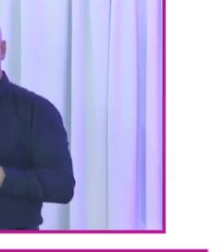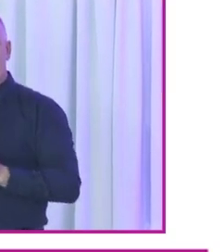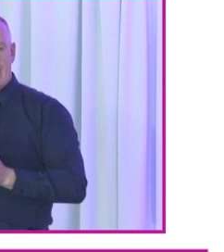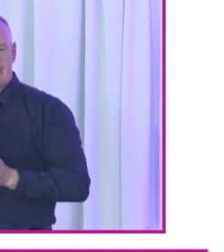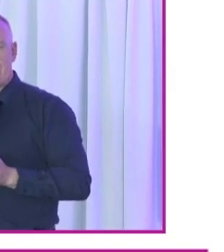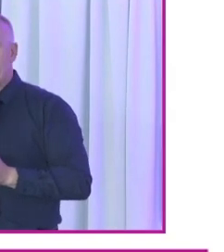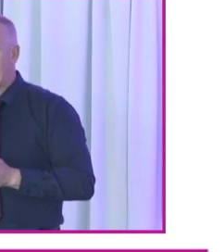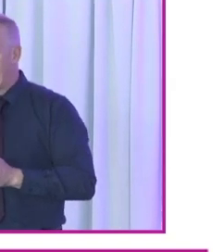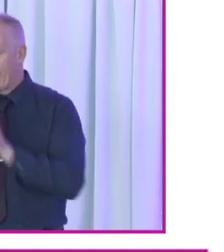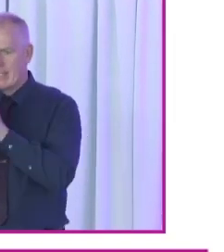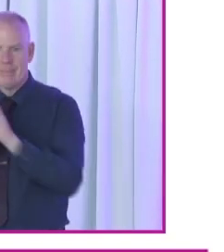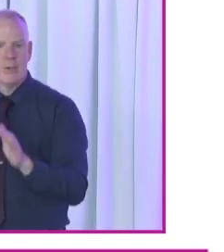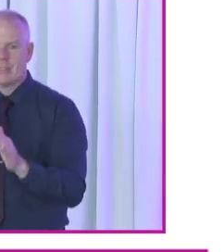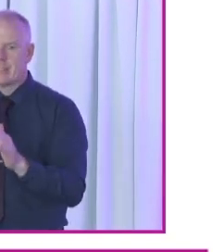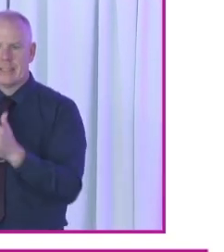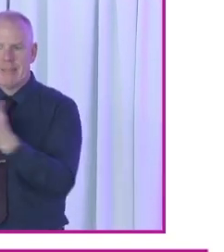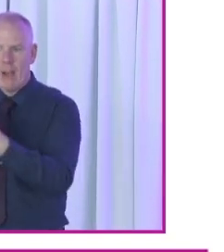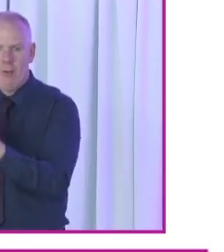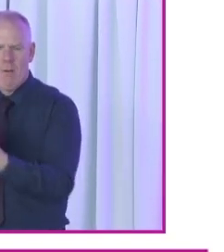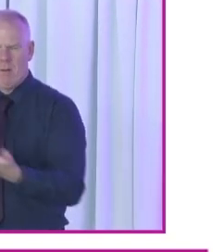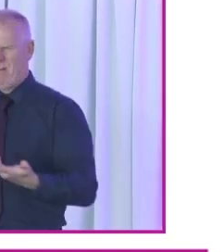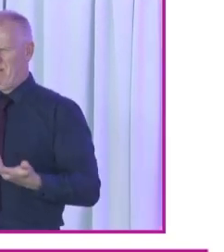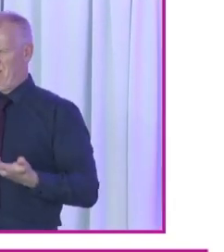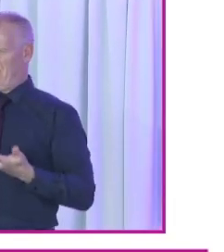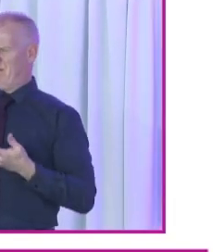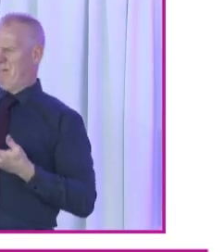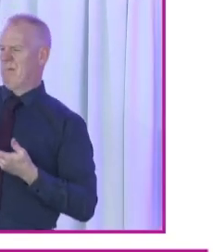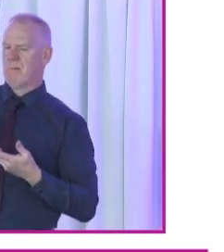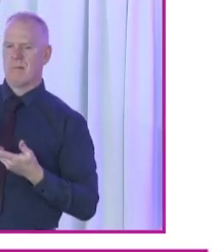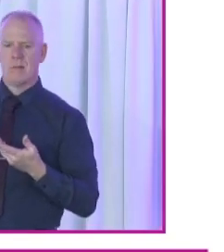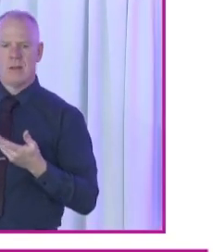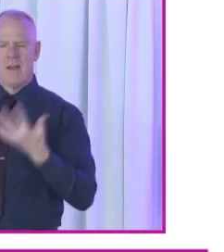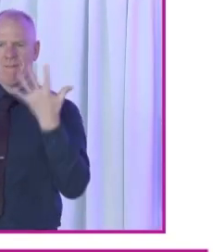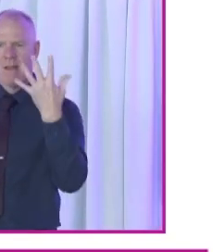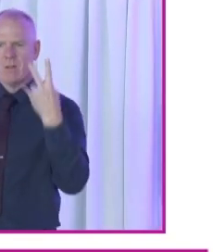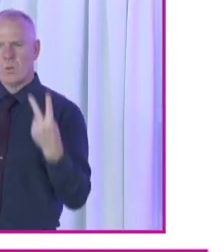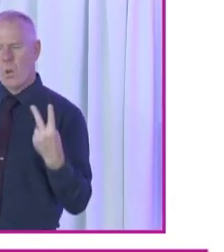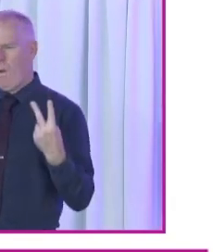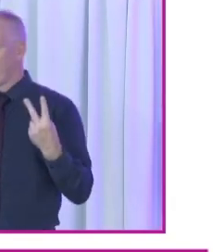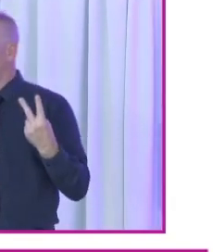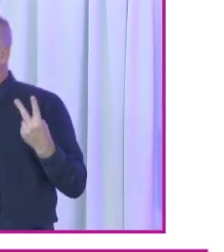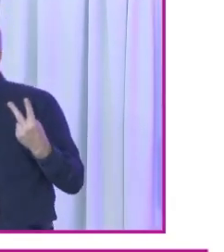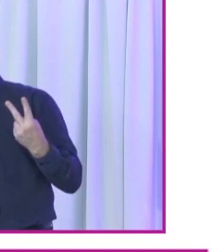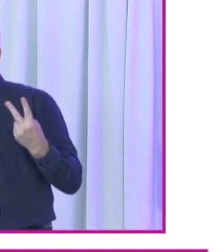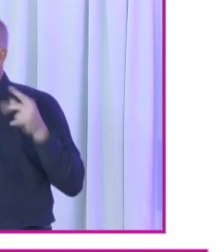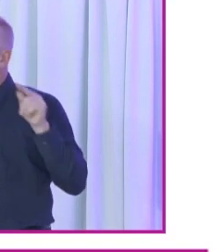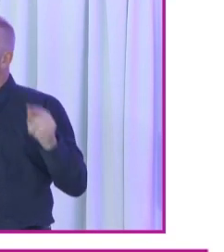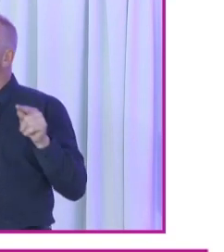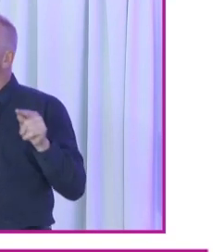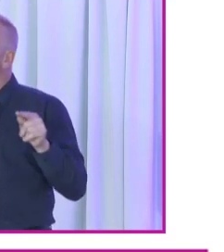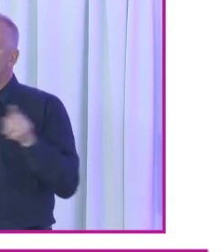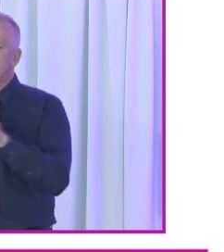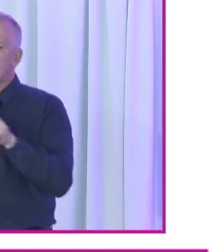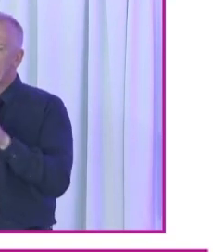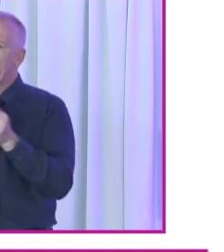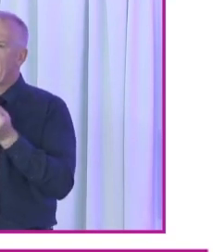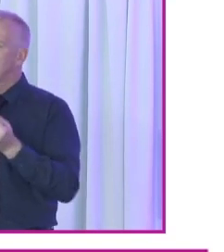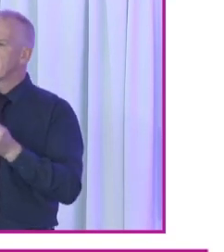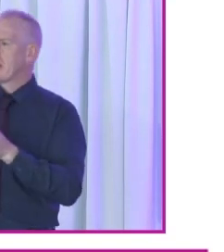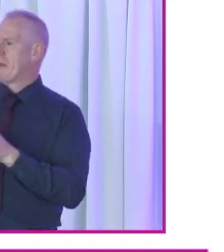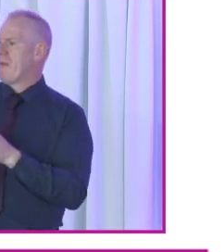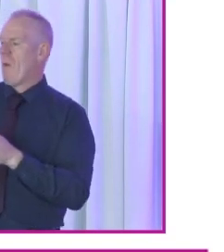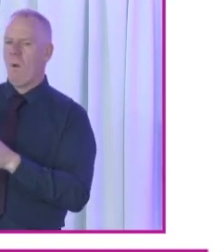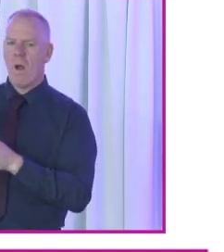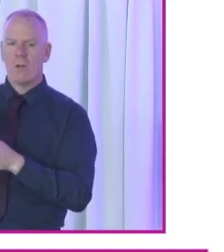experience barriers. What's kind of interesting to that is it's somewhat relatable to the figures that we just heard about